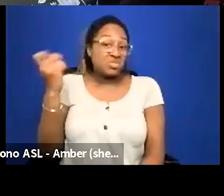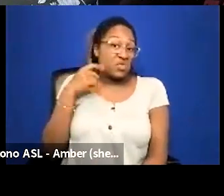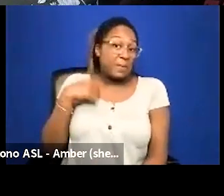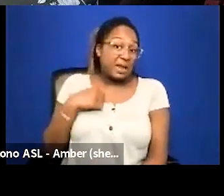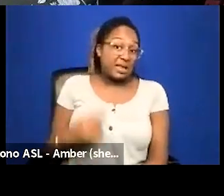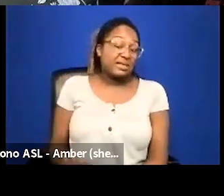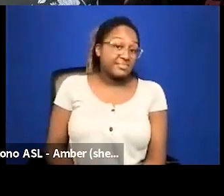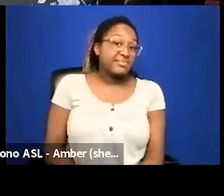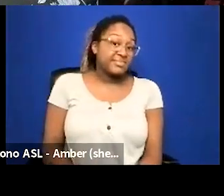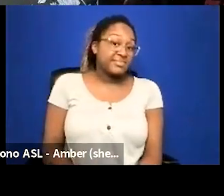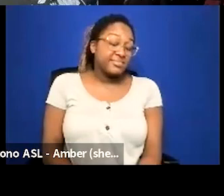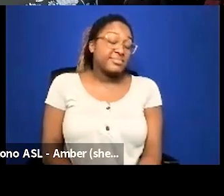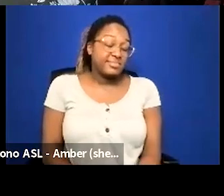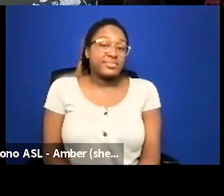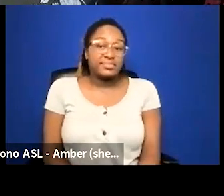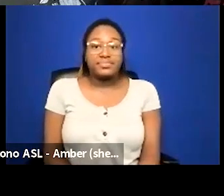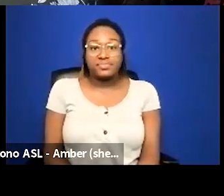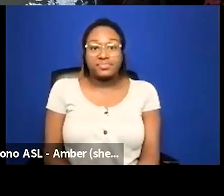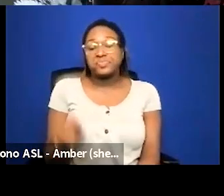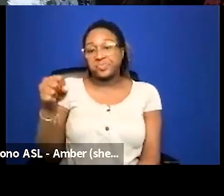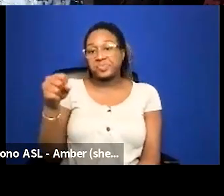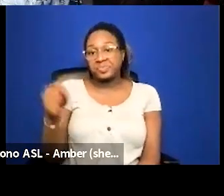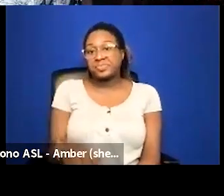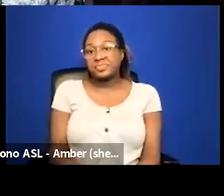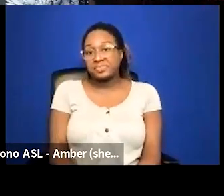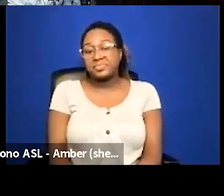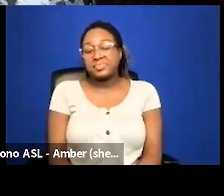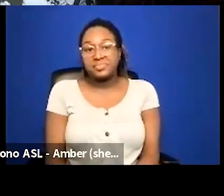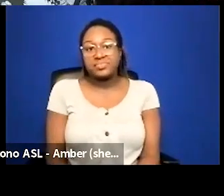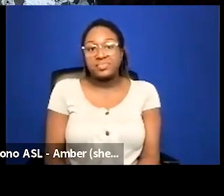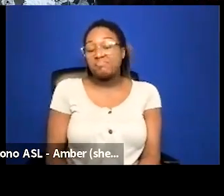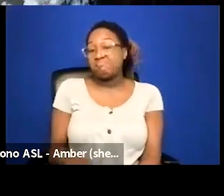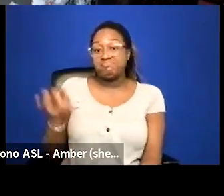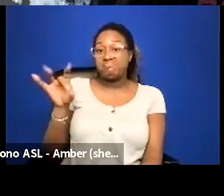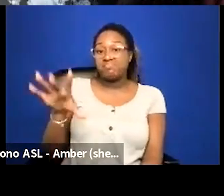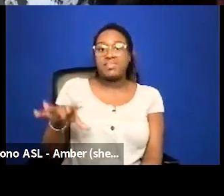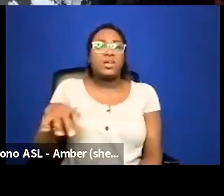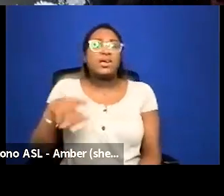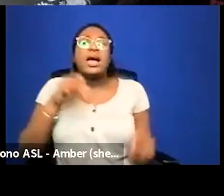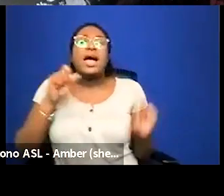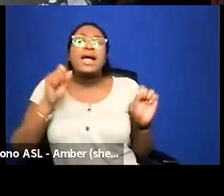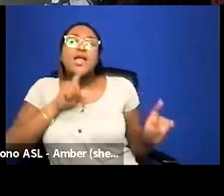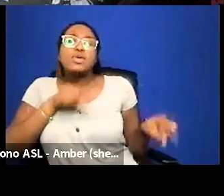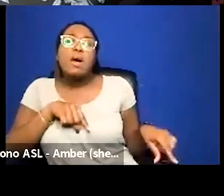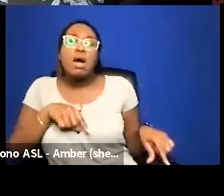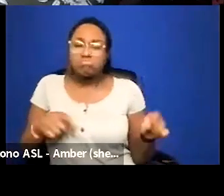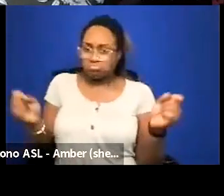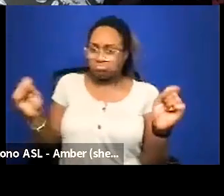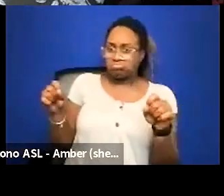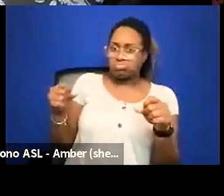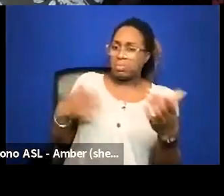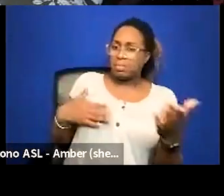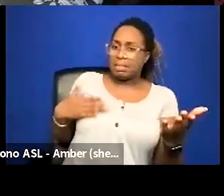yeah i'll just respond can i respond um